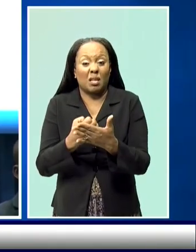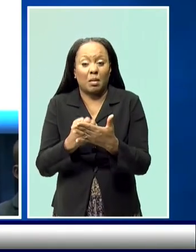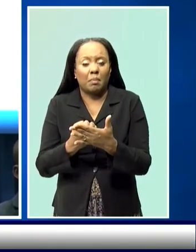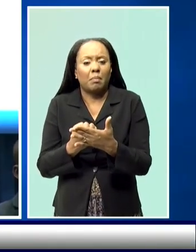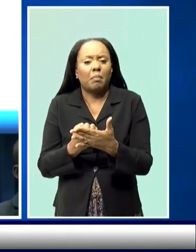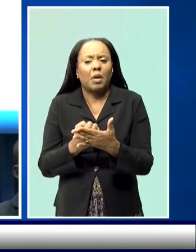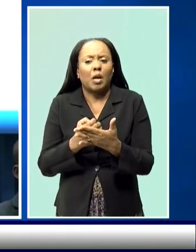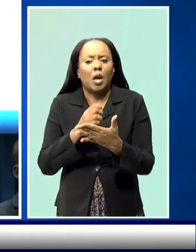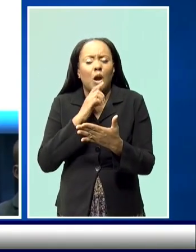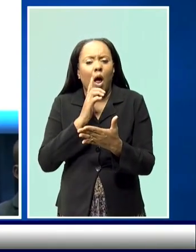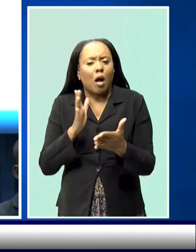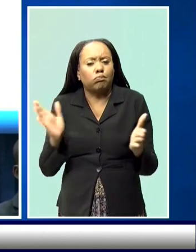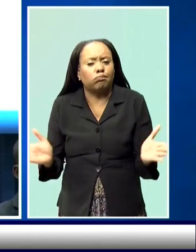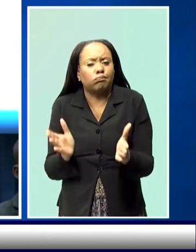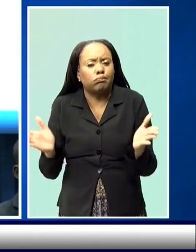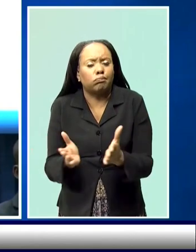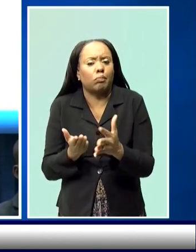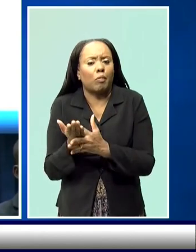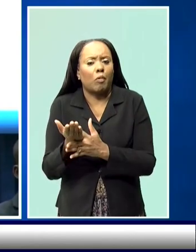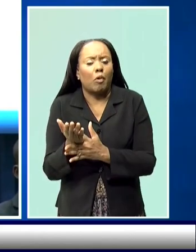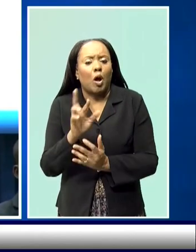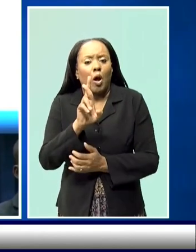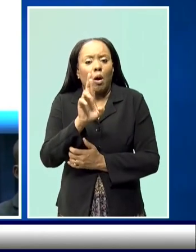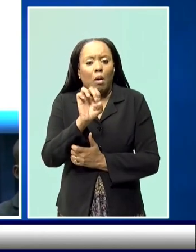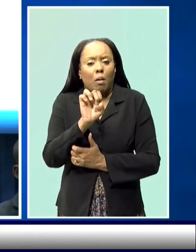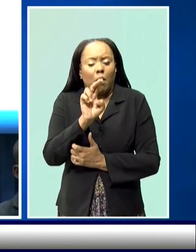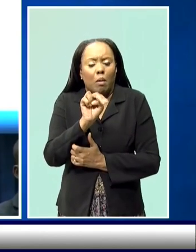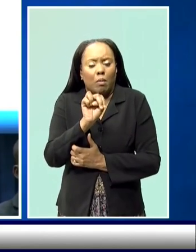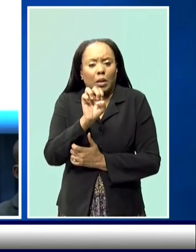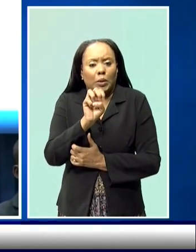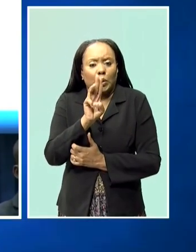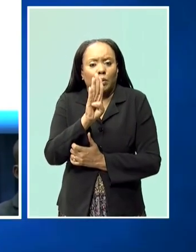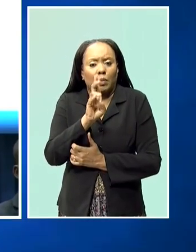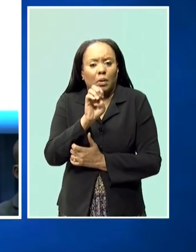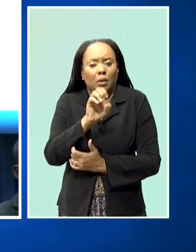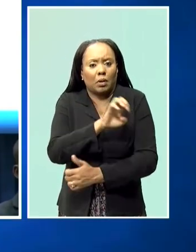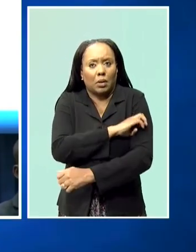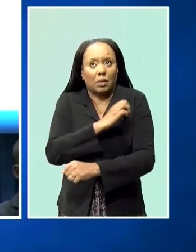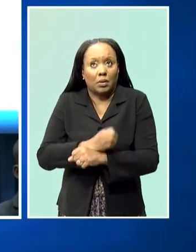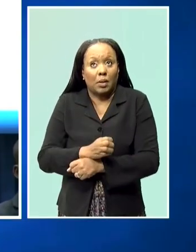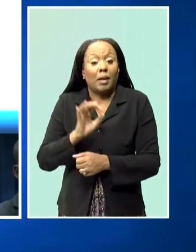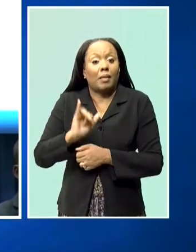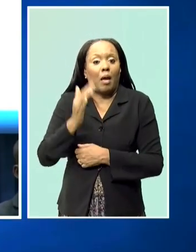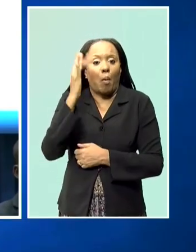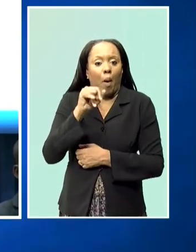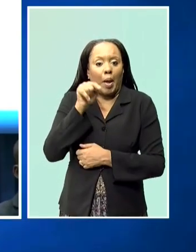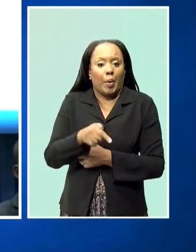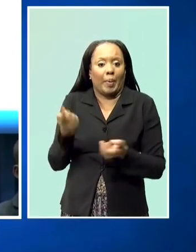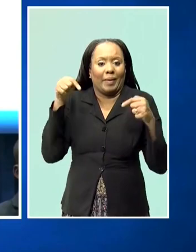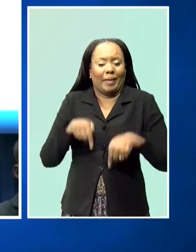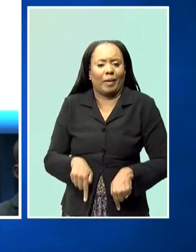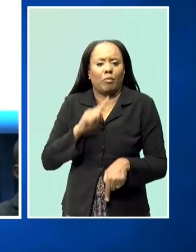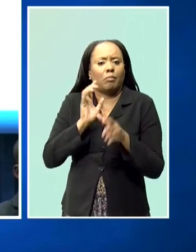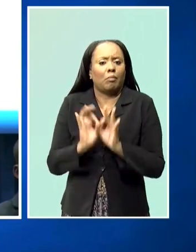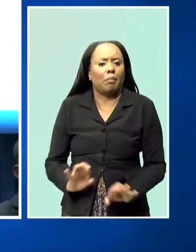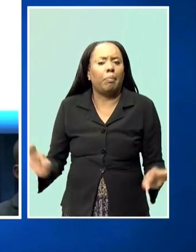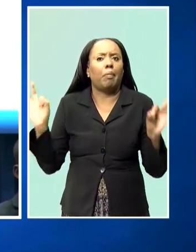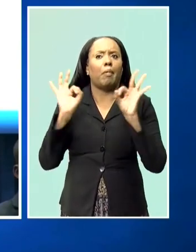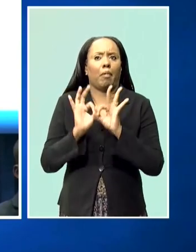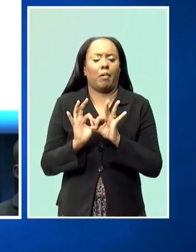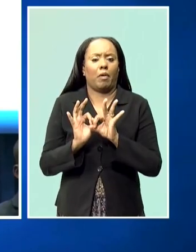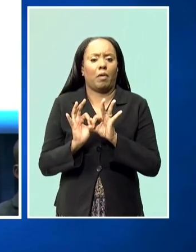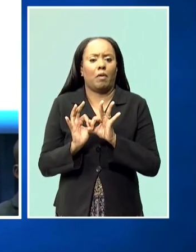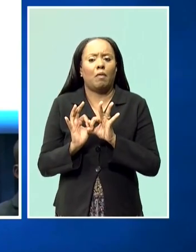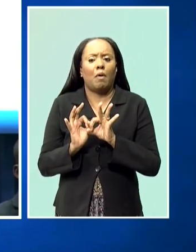energy ownership and energy investment. Therefore, your presence here is an essential part of that